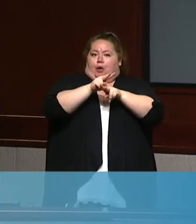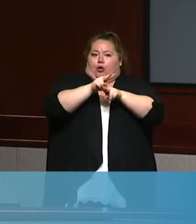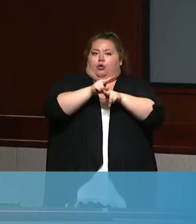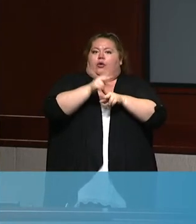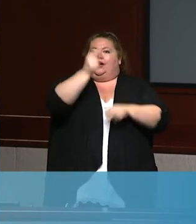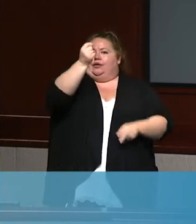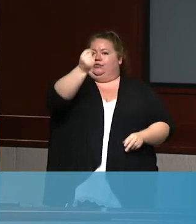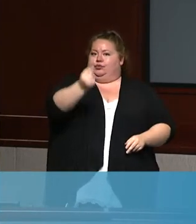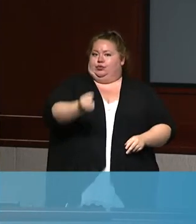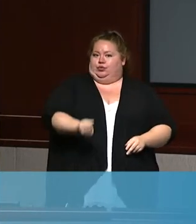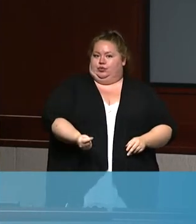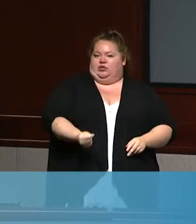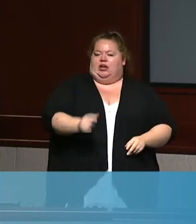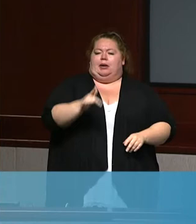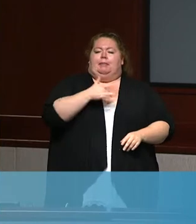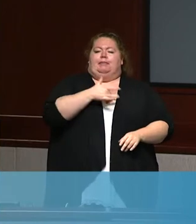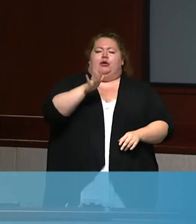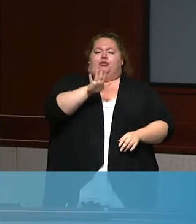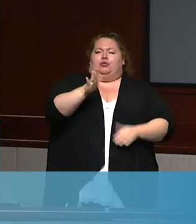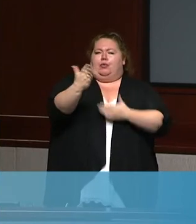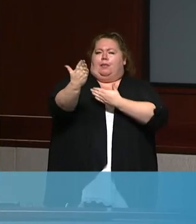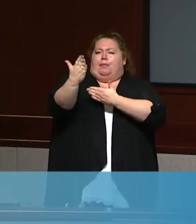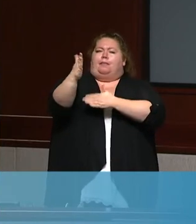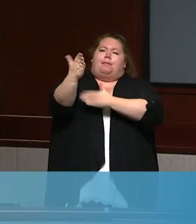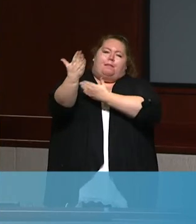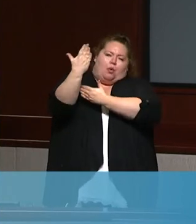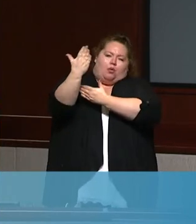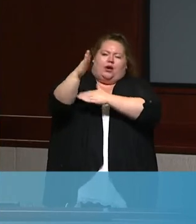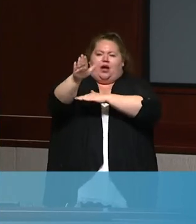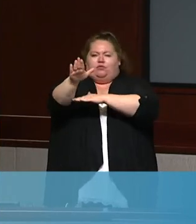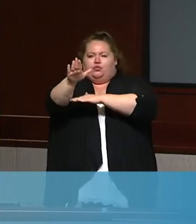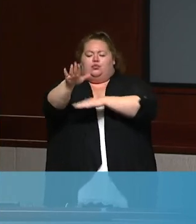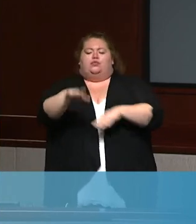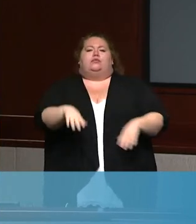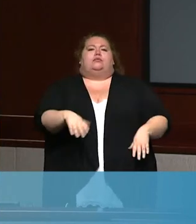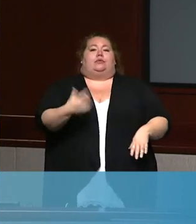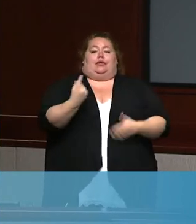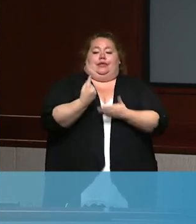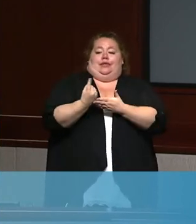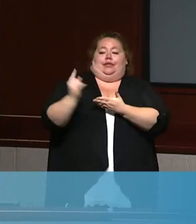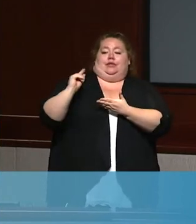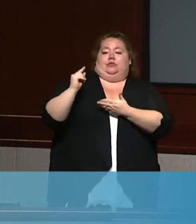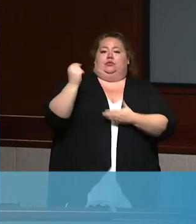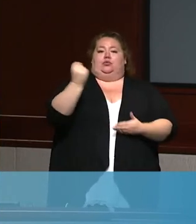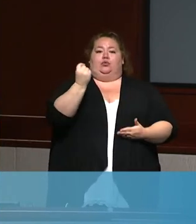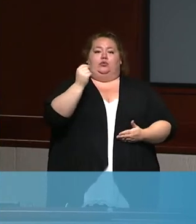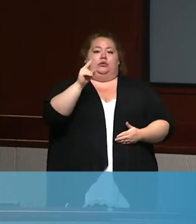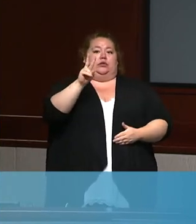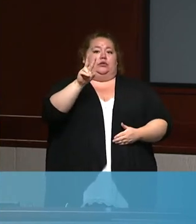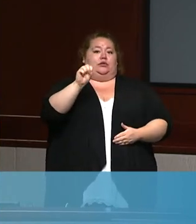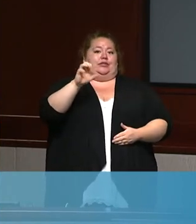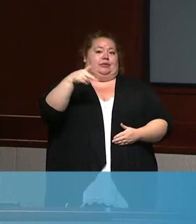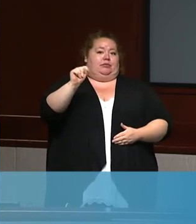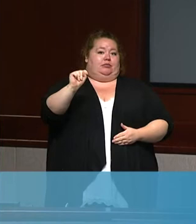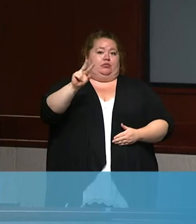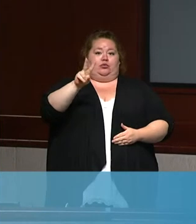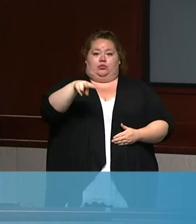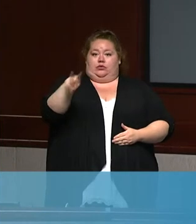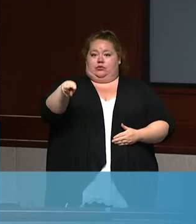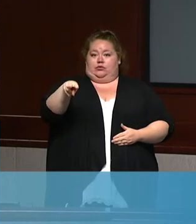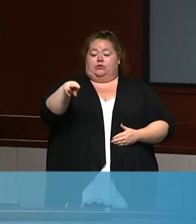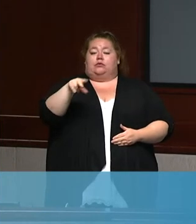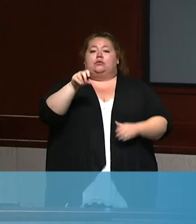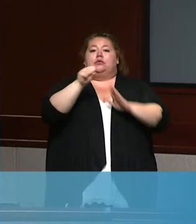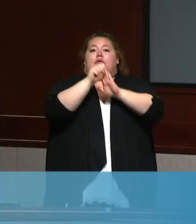morning or sometimes in the afternoon. And last Tuesday, the 22nd, the state released